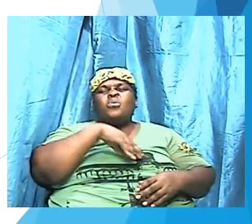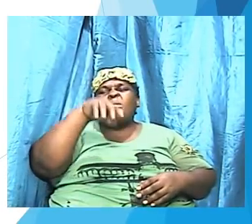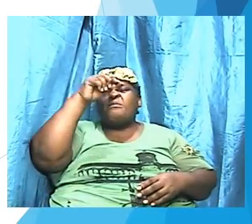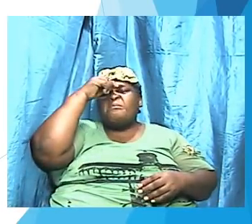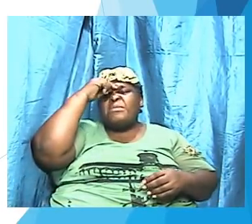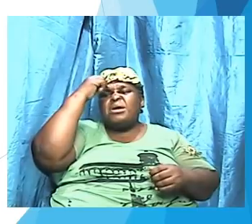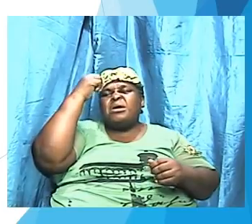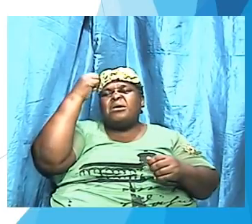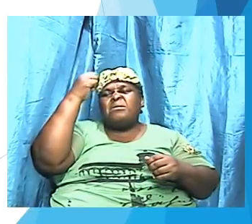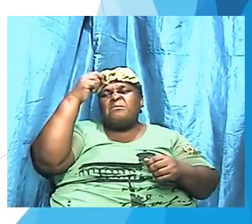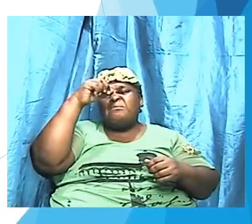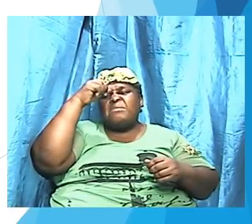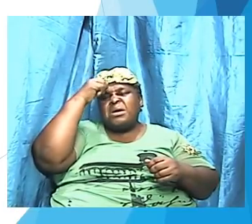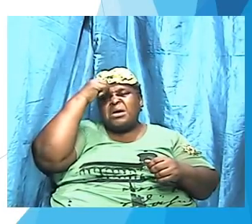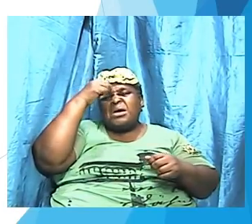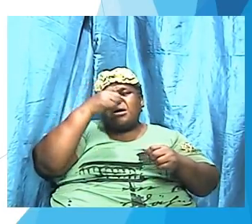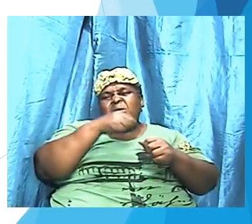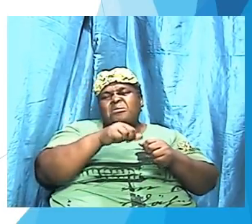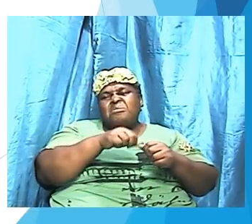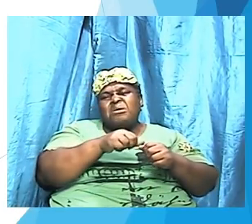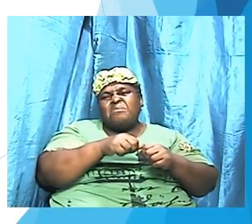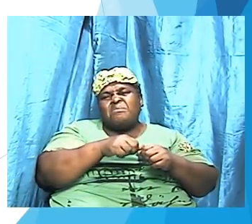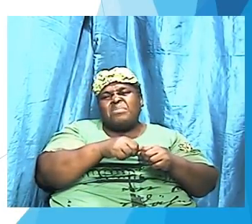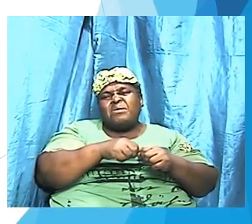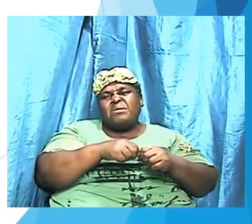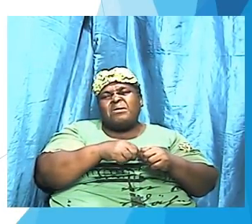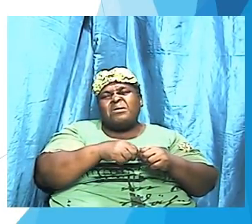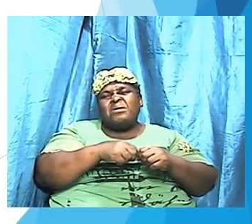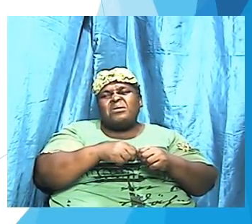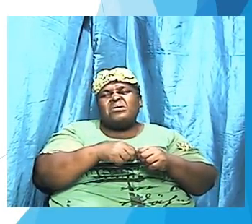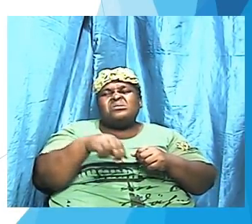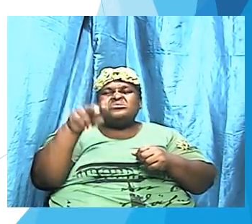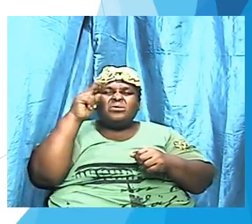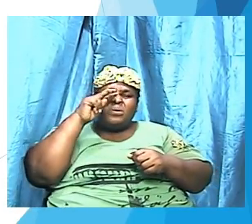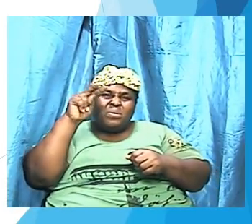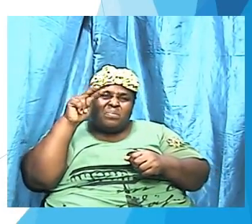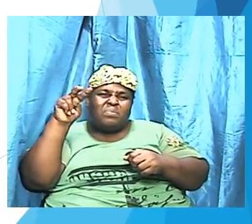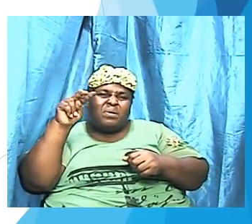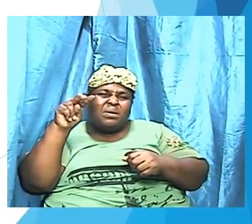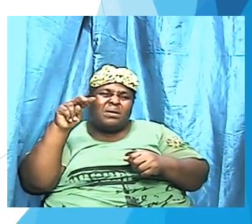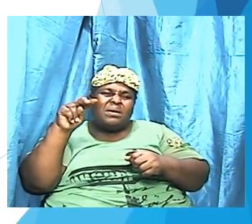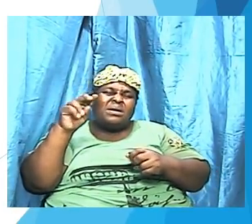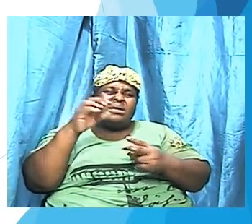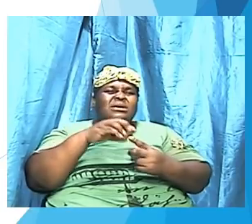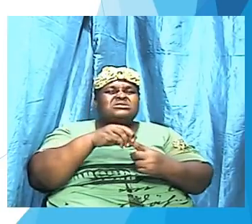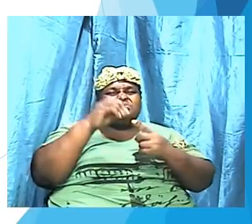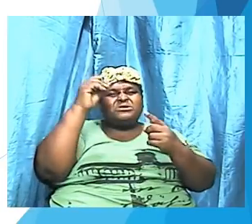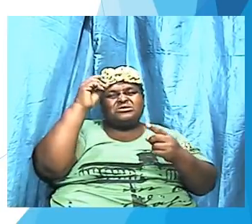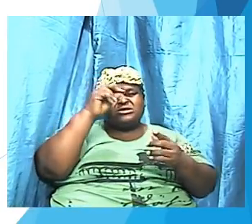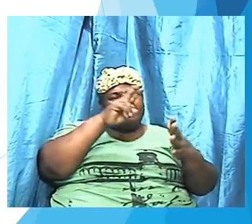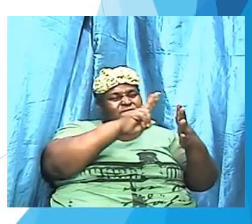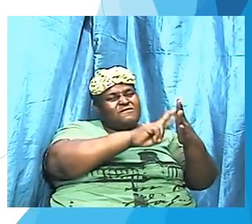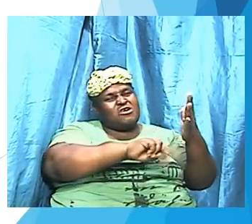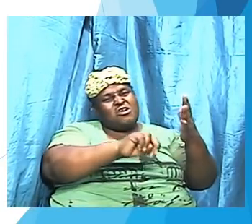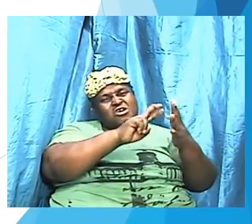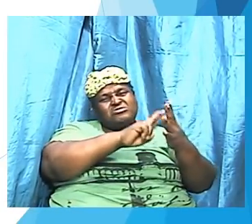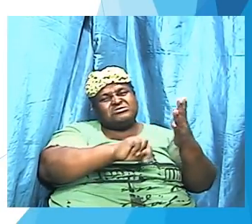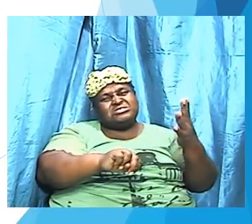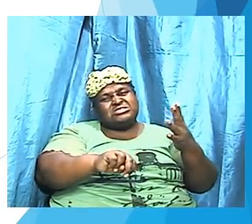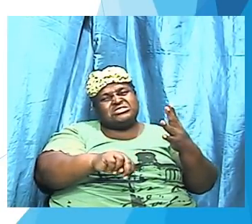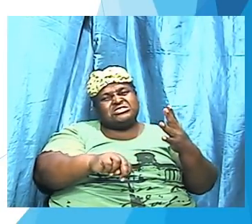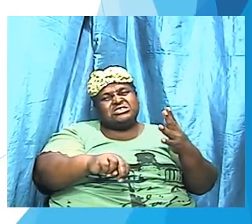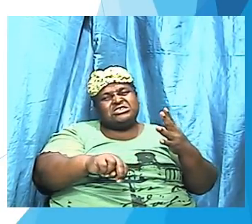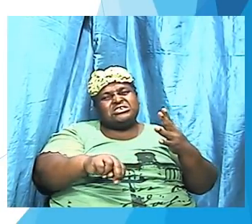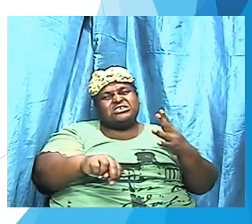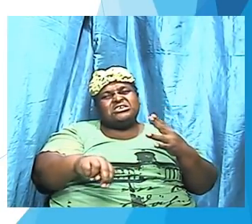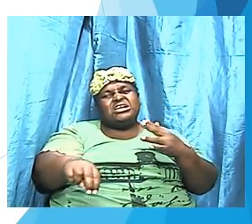bring back a particular verse, to deal with a particular situation, even if we physically are